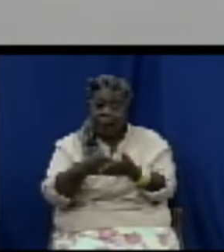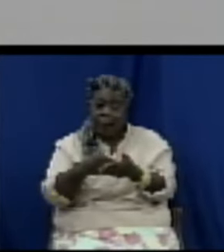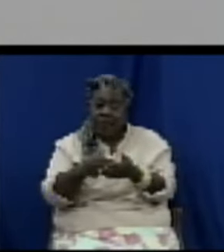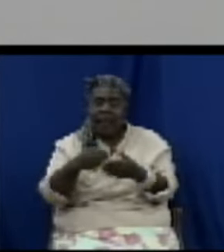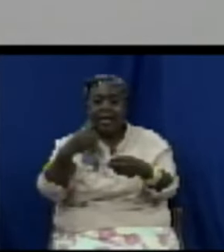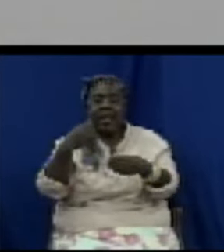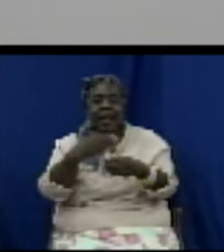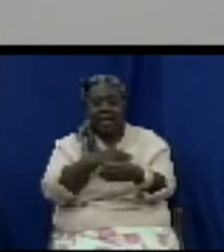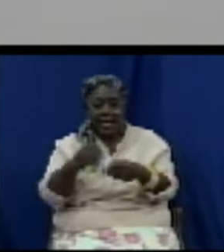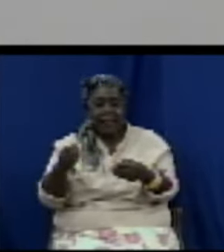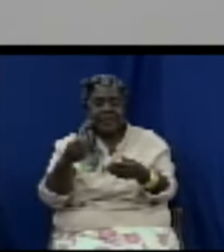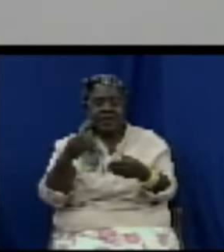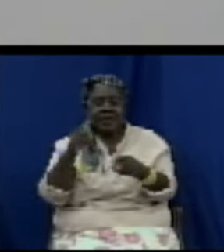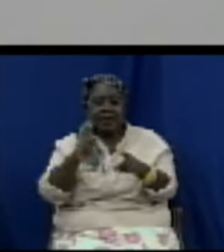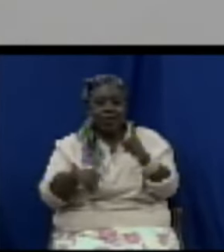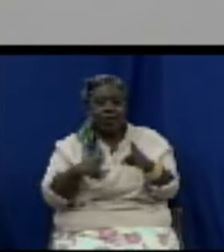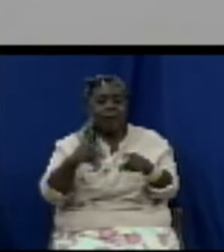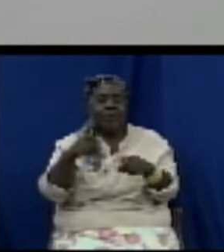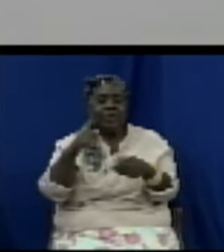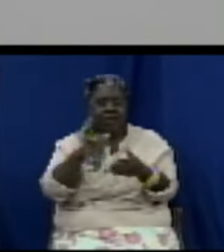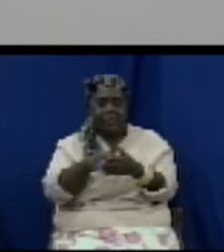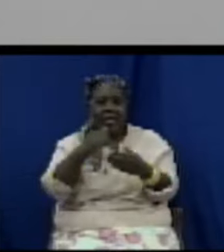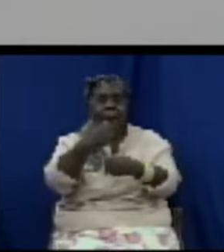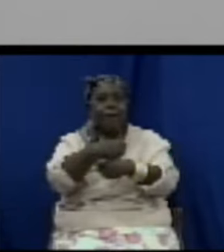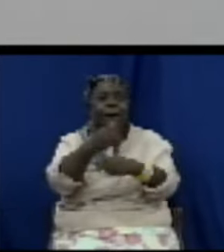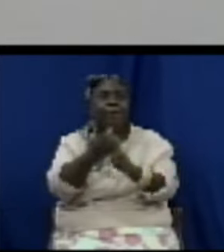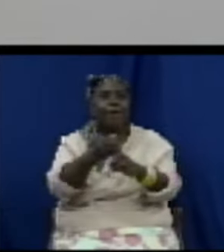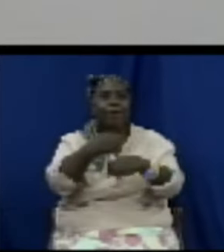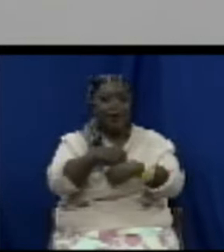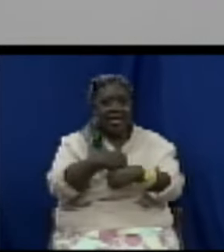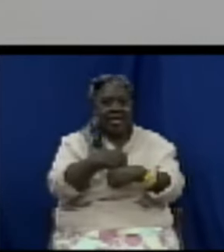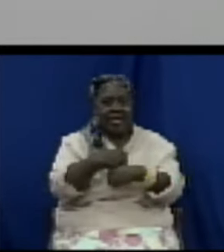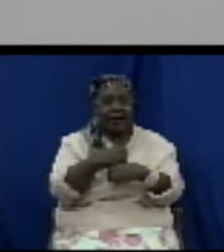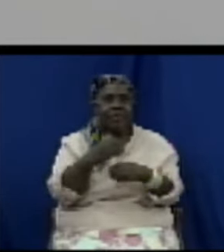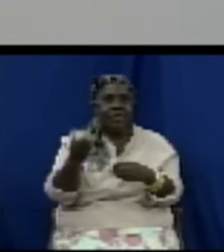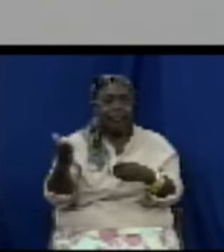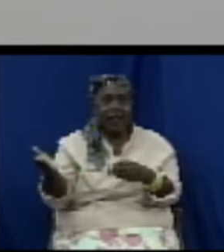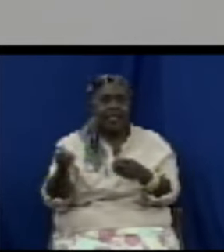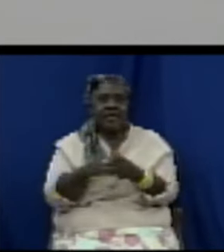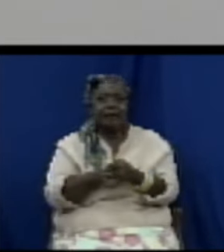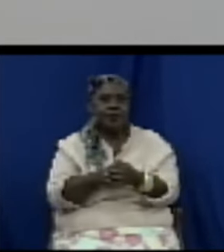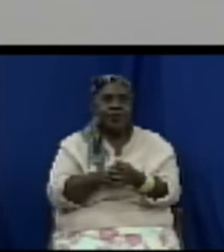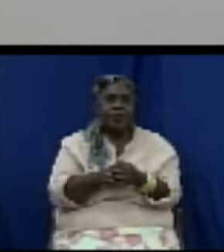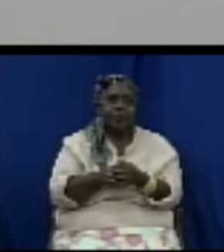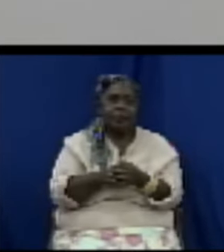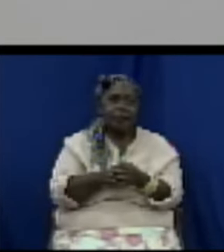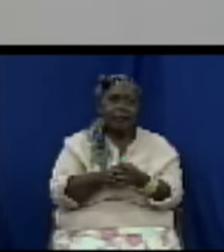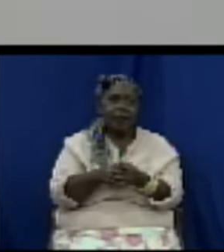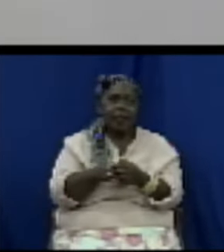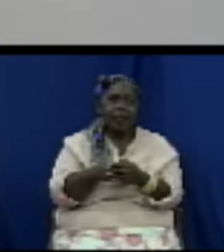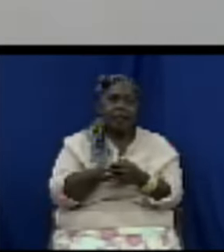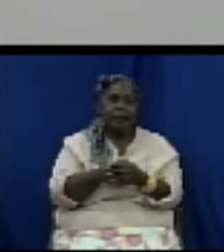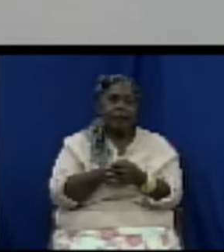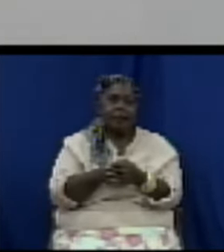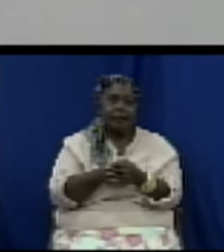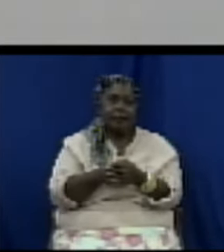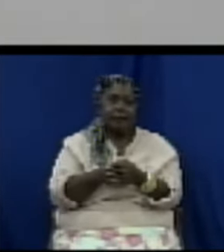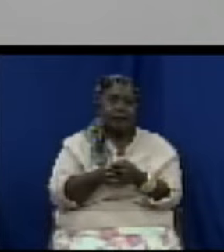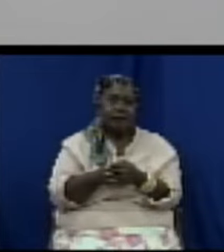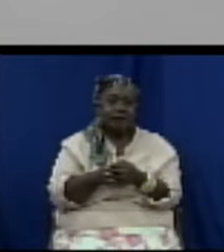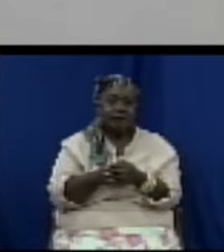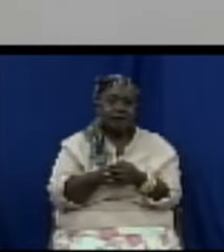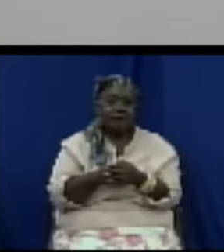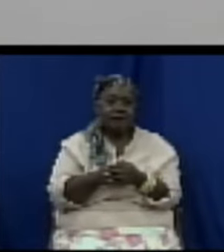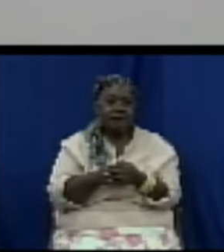as it relates to safety Madam Speaker this goes beyond just ensuring that and I'm not trivializing